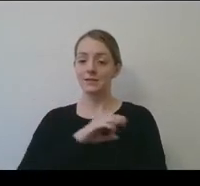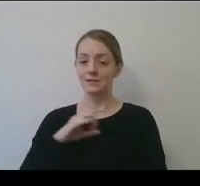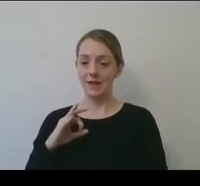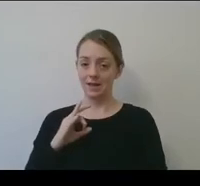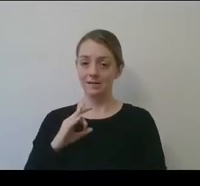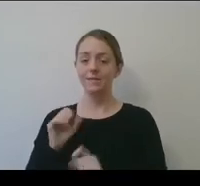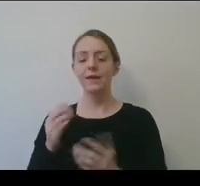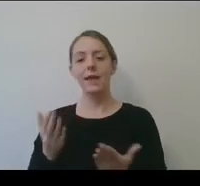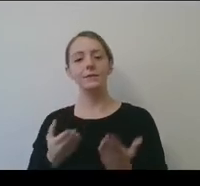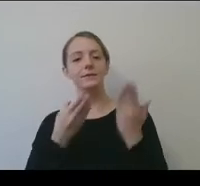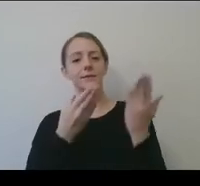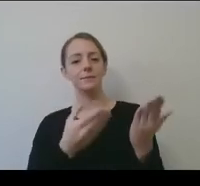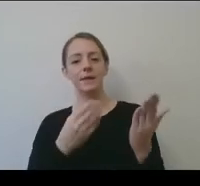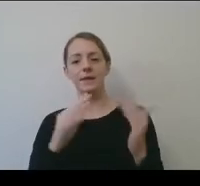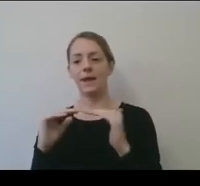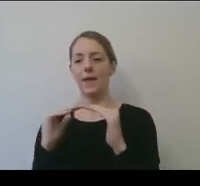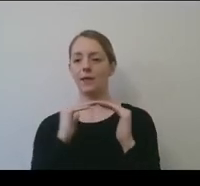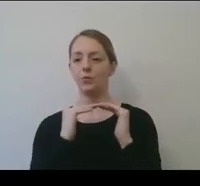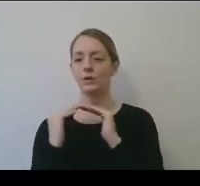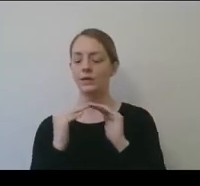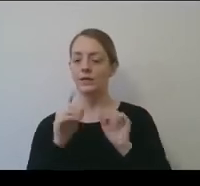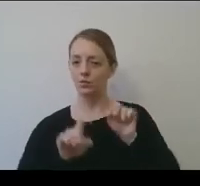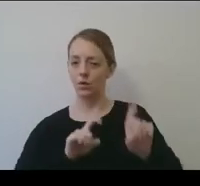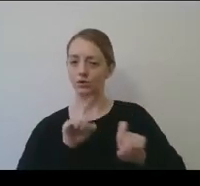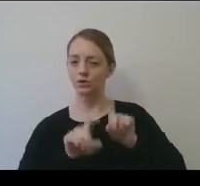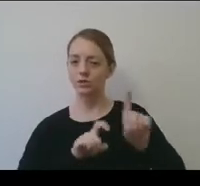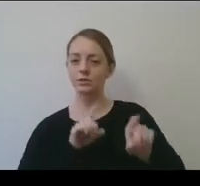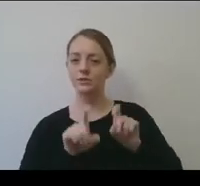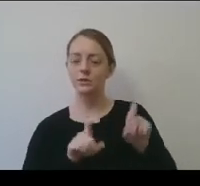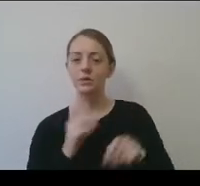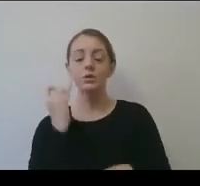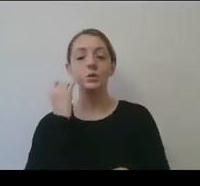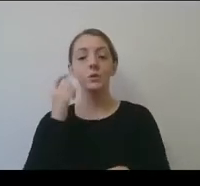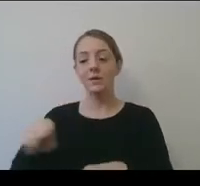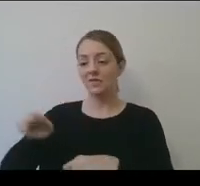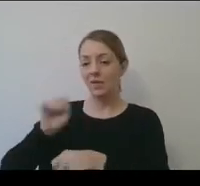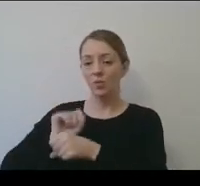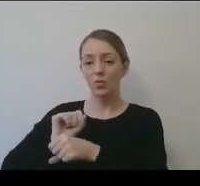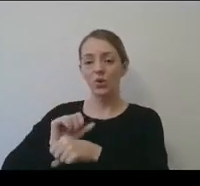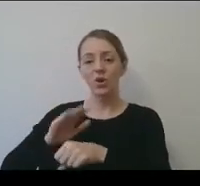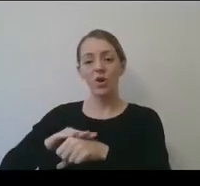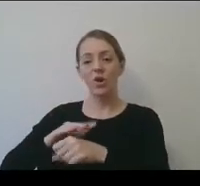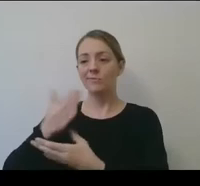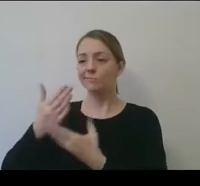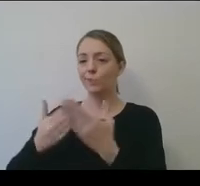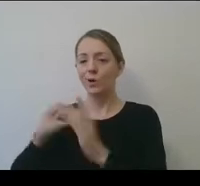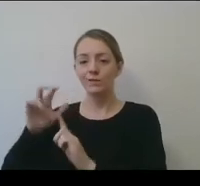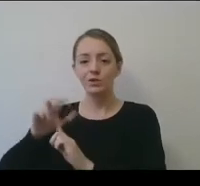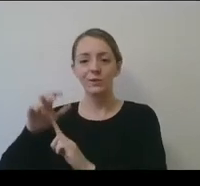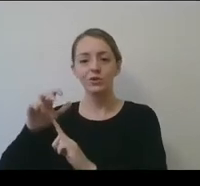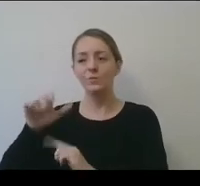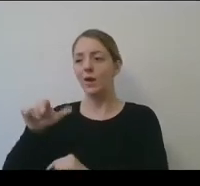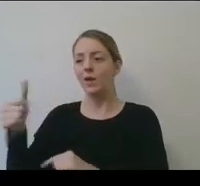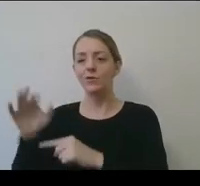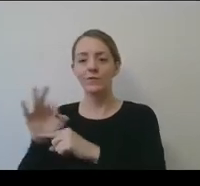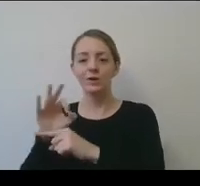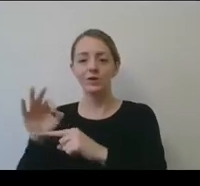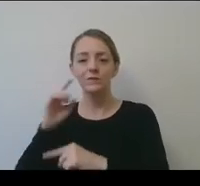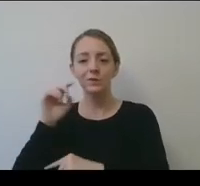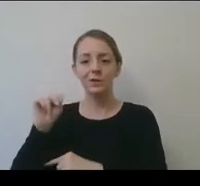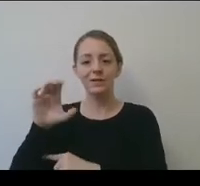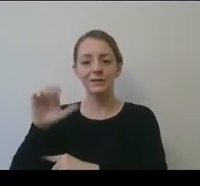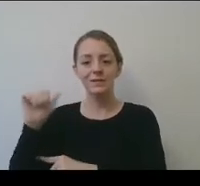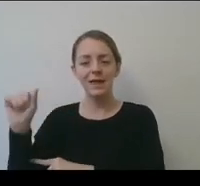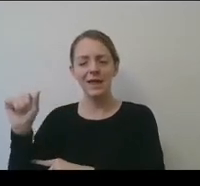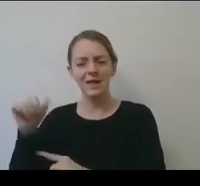equity questions. So if they're working on some aspect of a championship or other key function at the NCAA, and they're thinking, you know, I, I